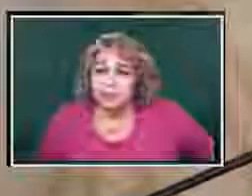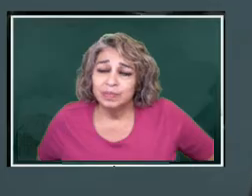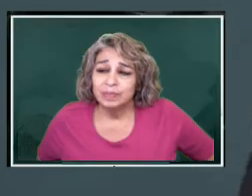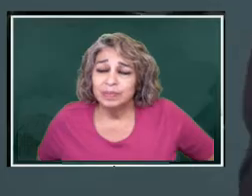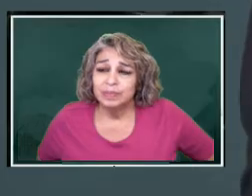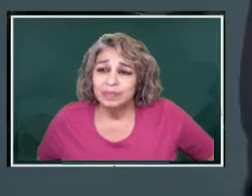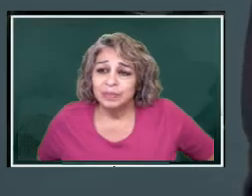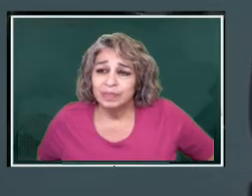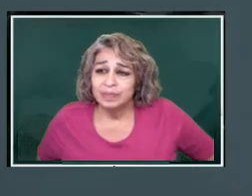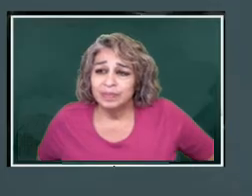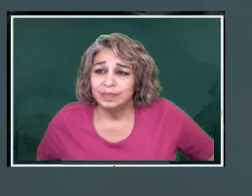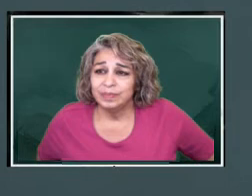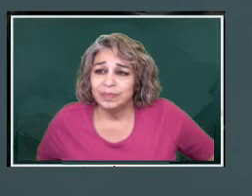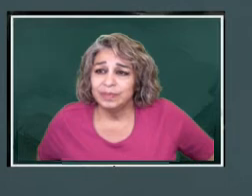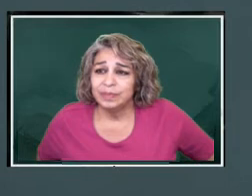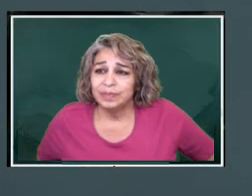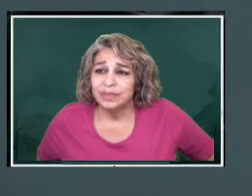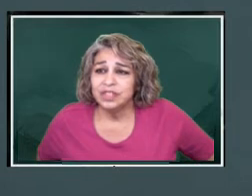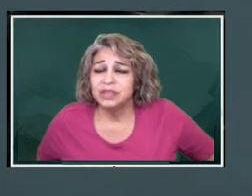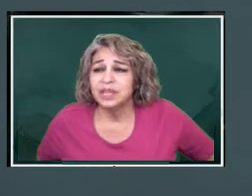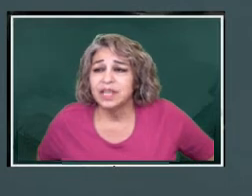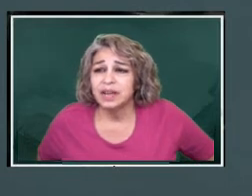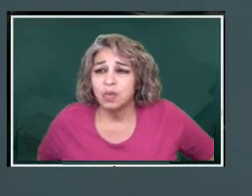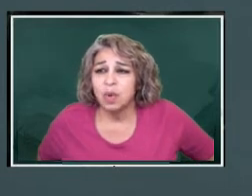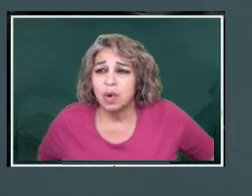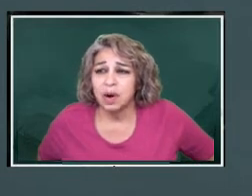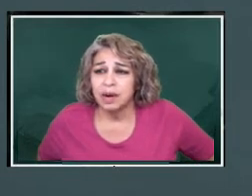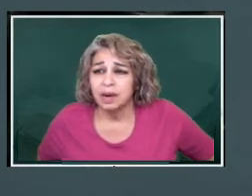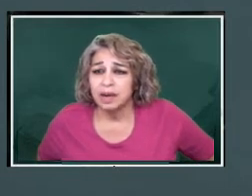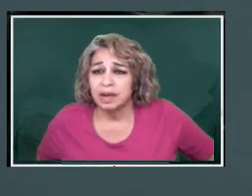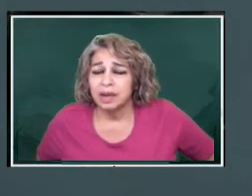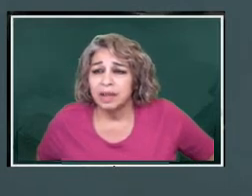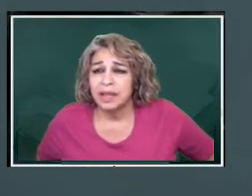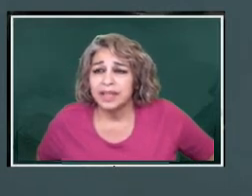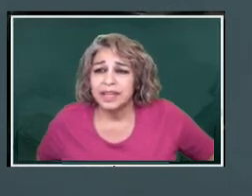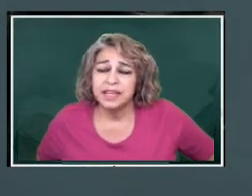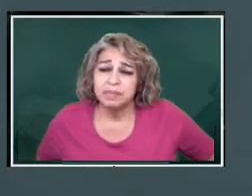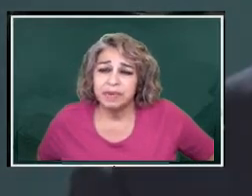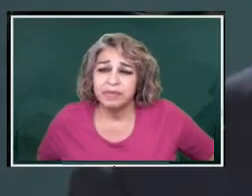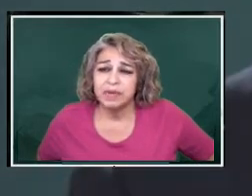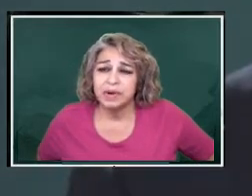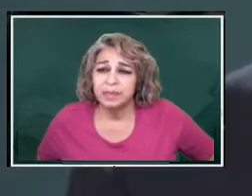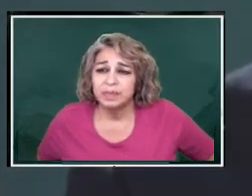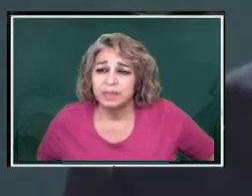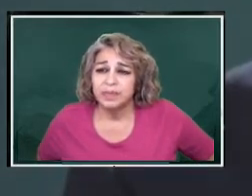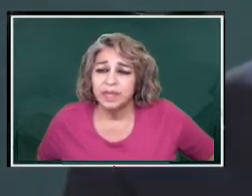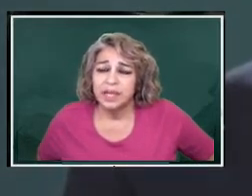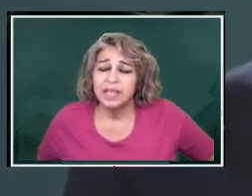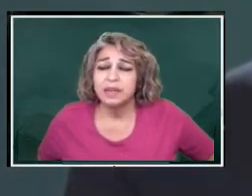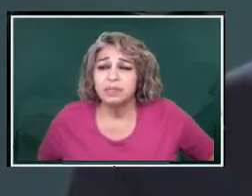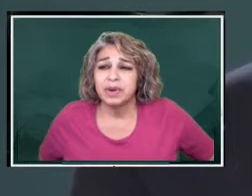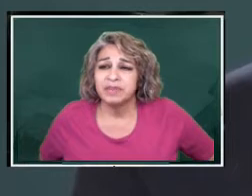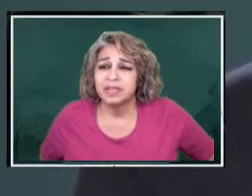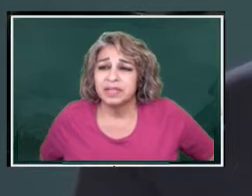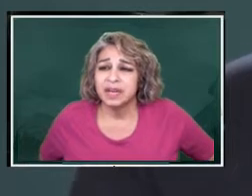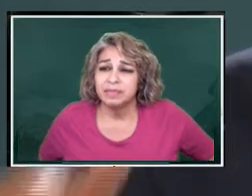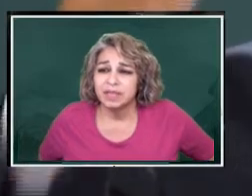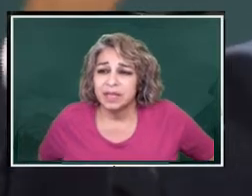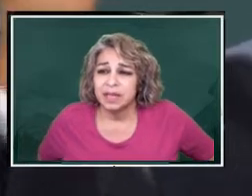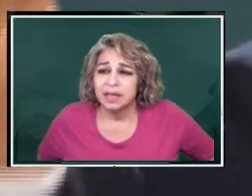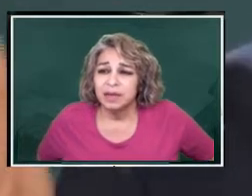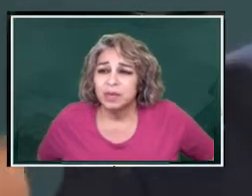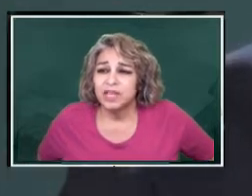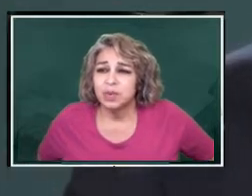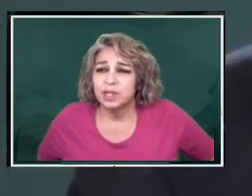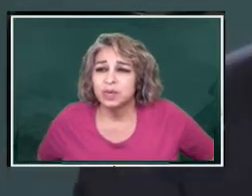declare wars like they did before in the previous times,